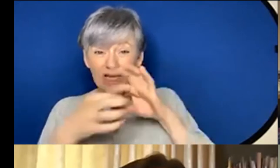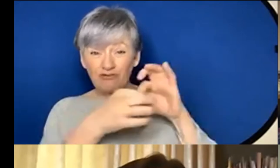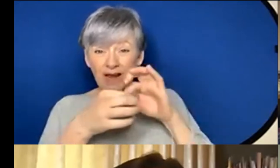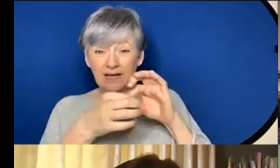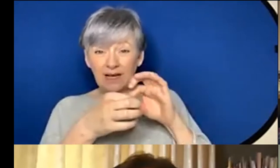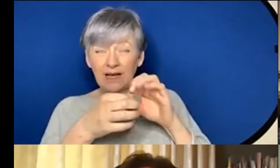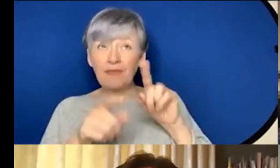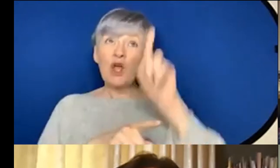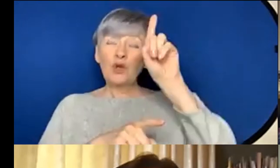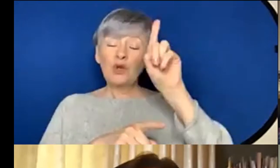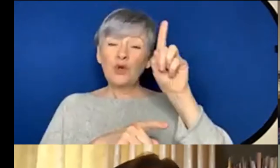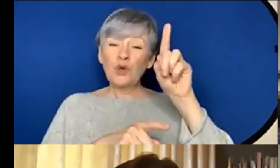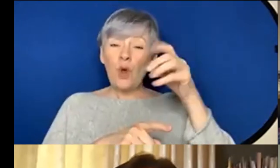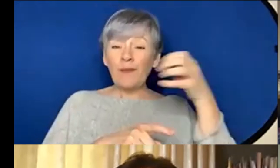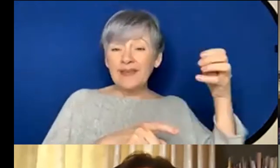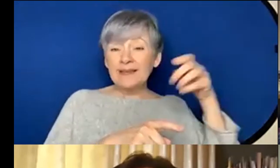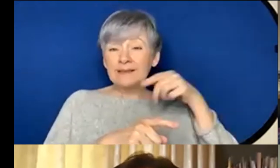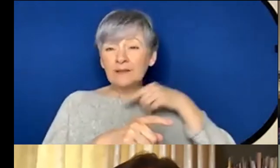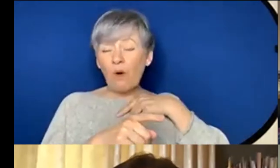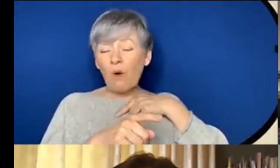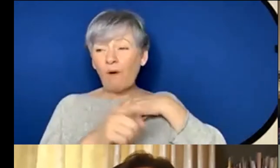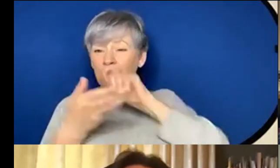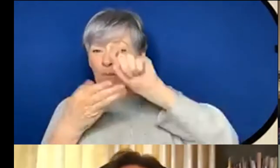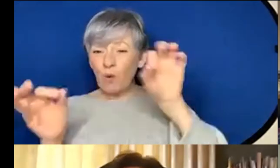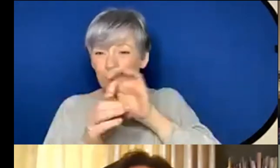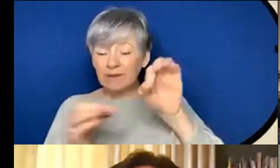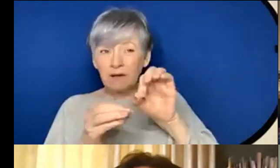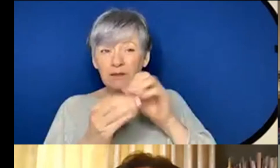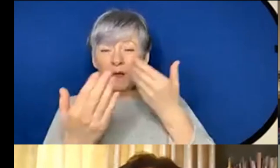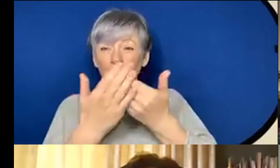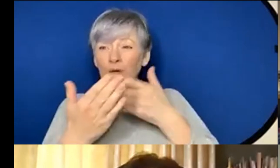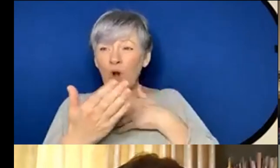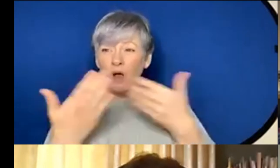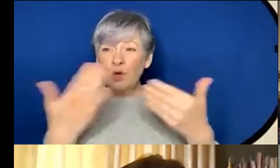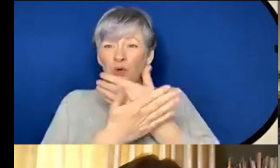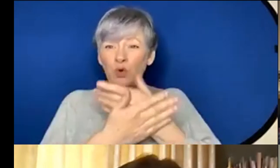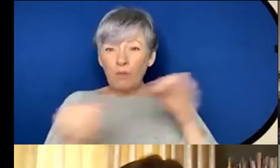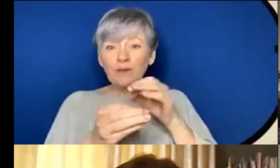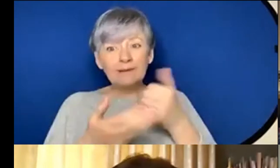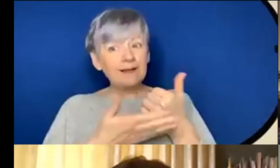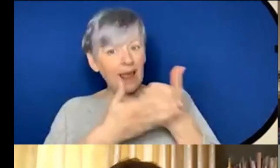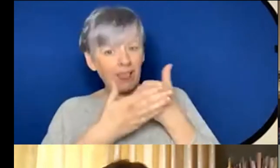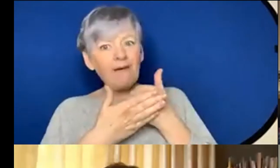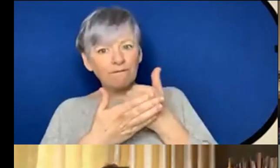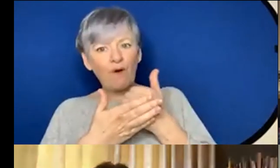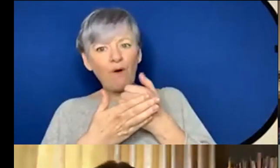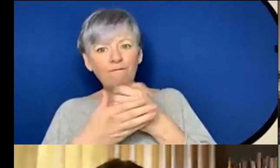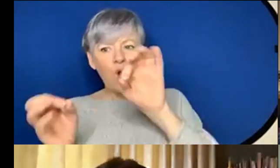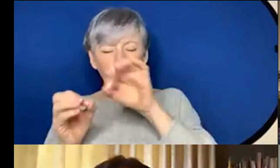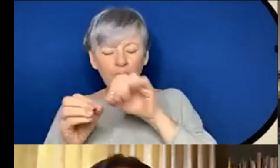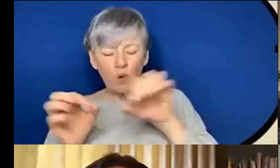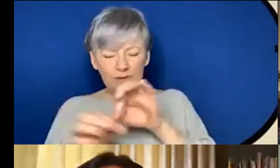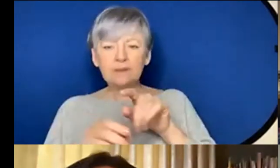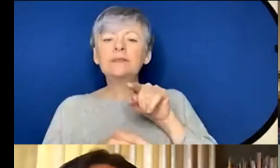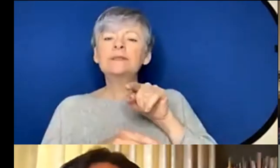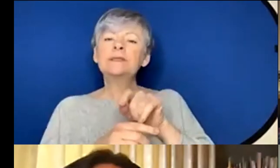of composers and people really interested in putting on new music is is always helpful for composers um the second question we had was